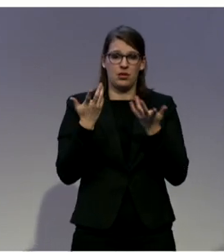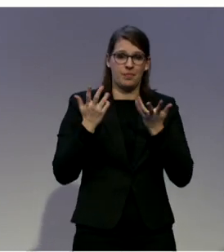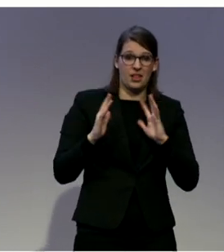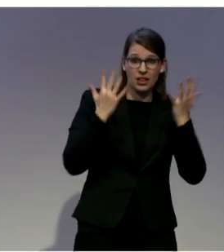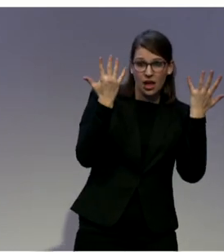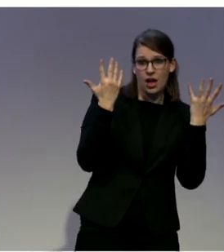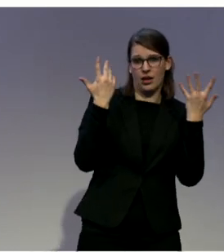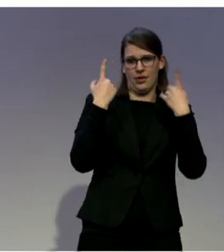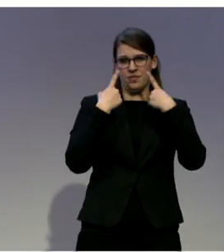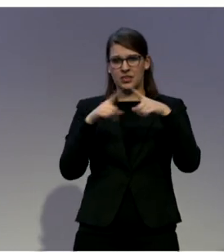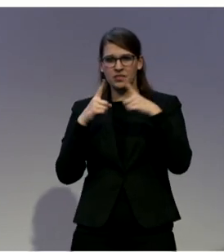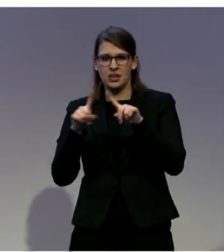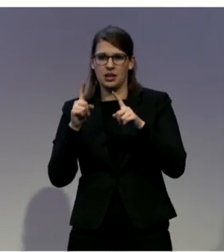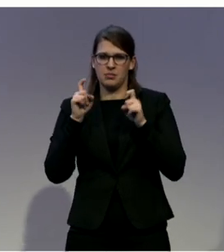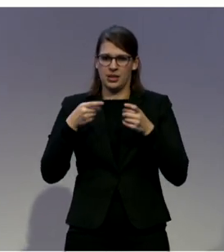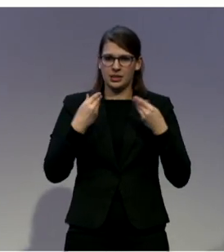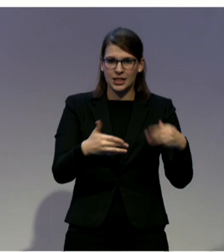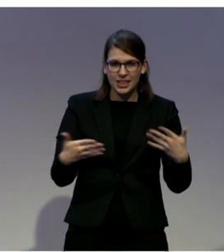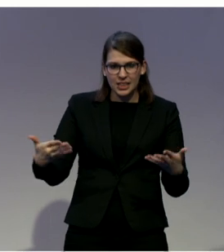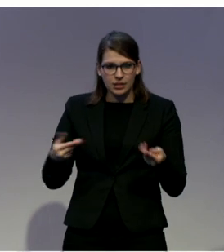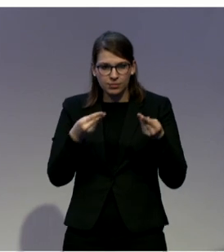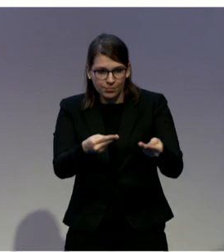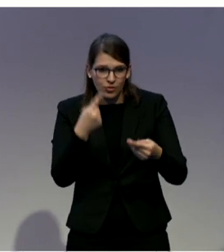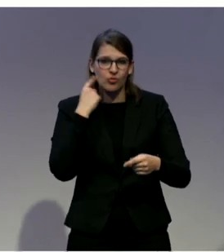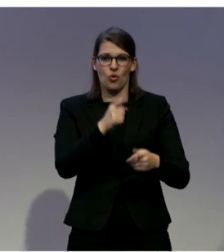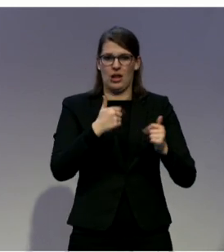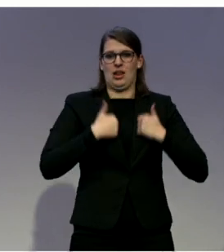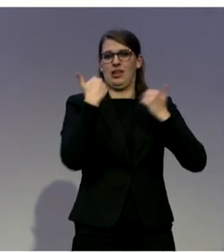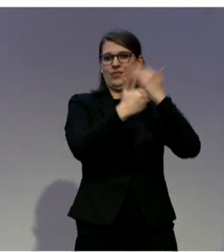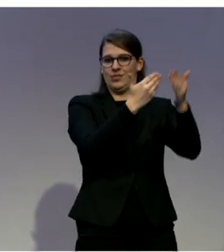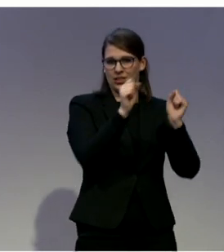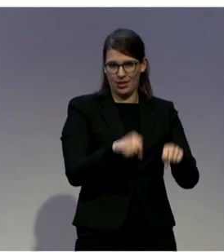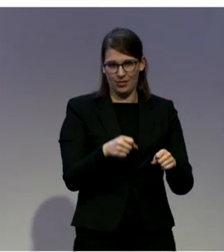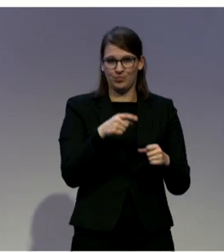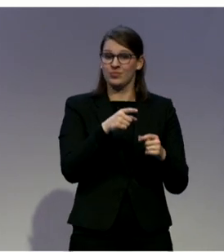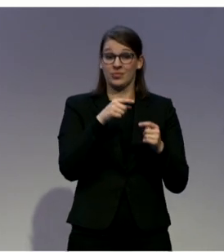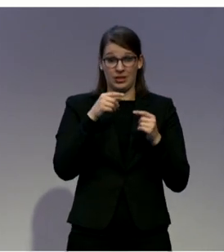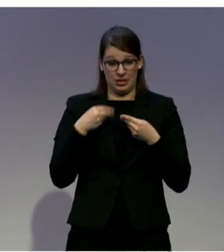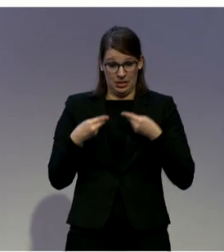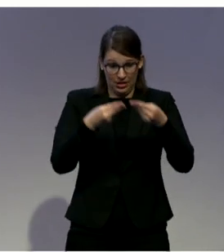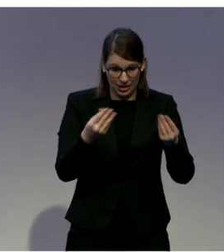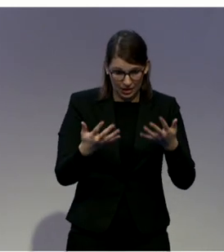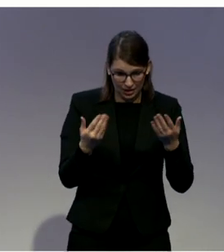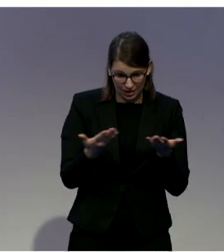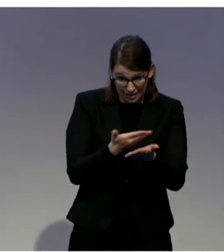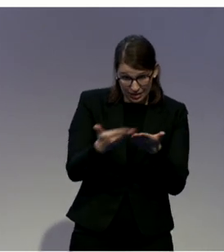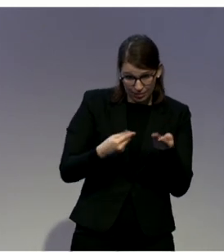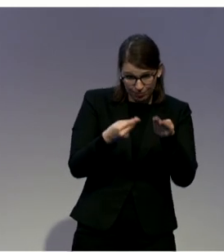programs. And these people are our goals and our motivation.